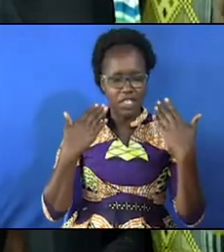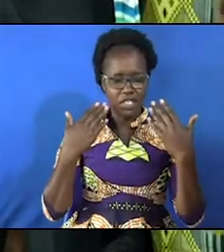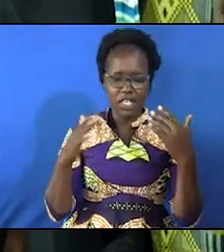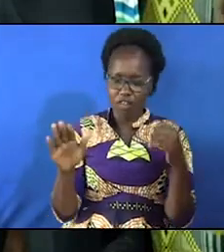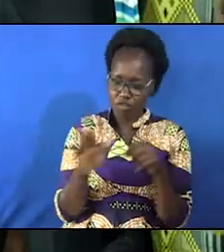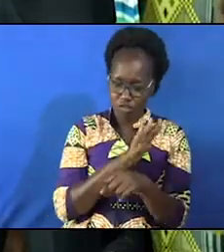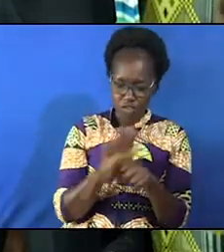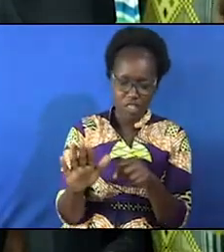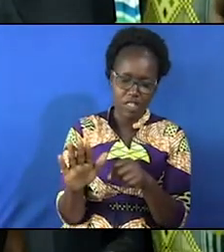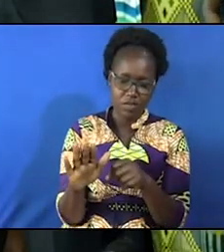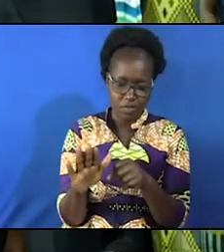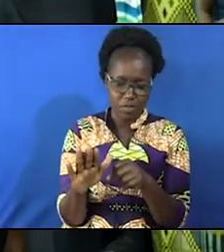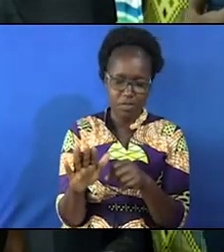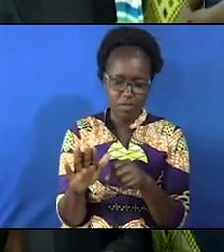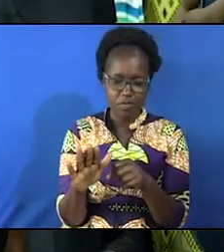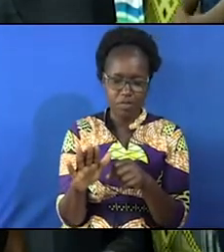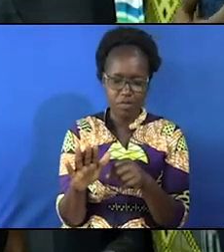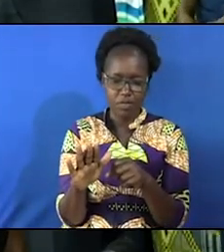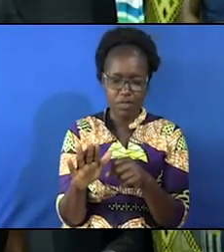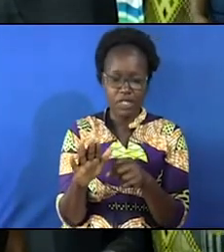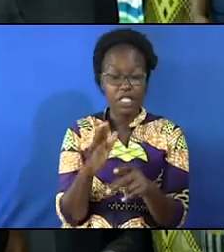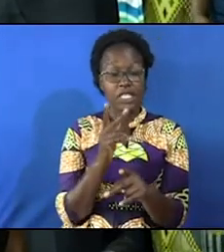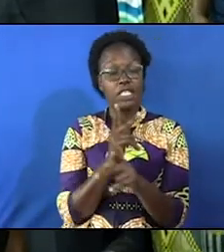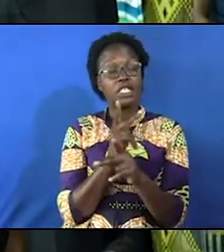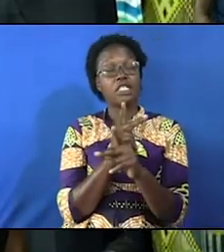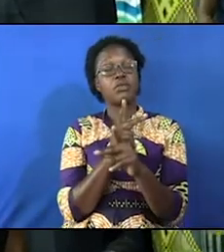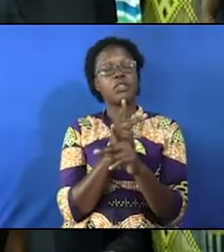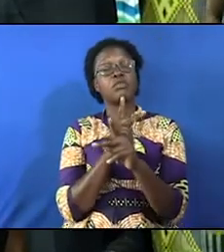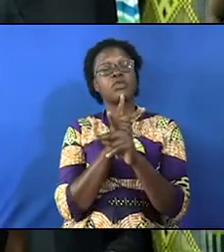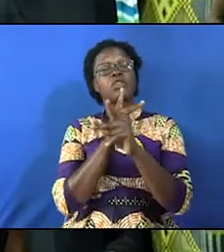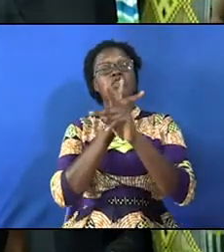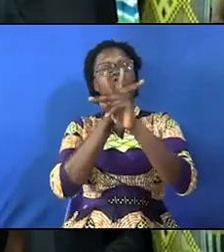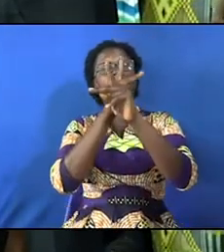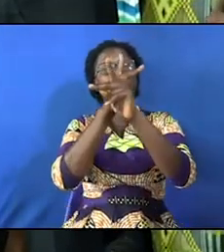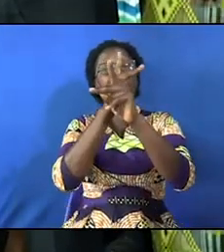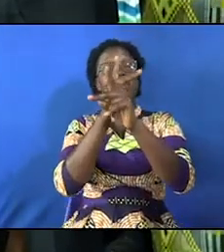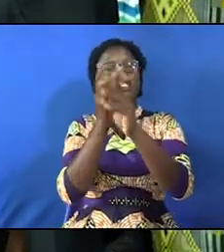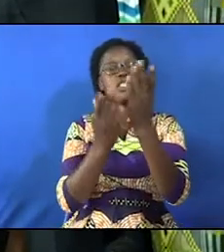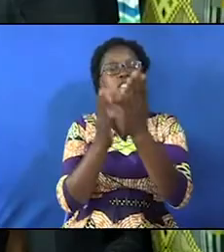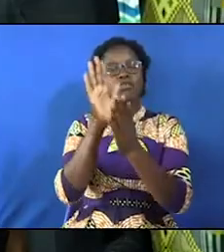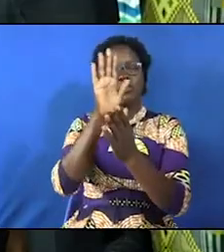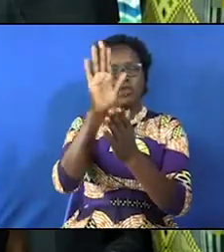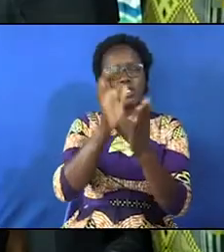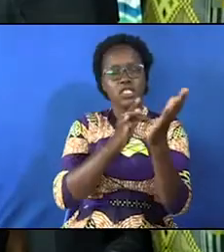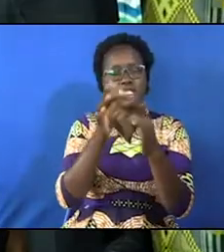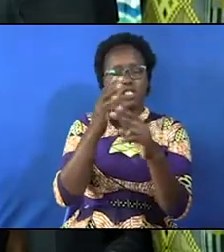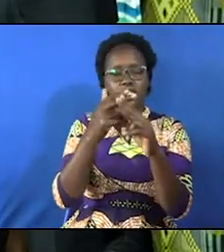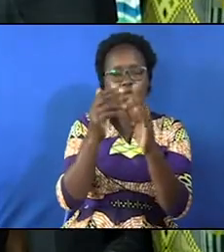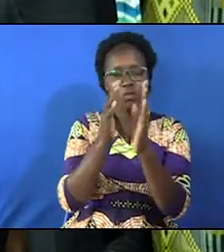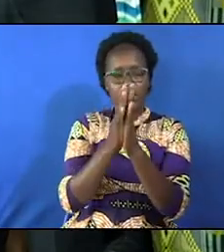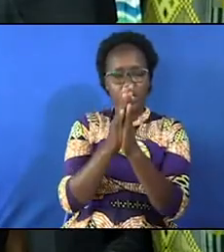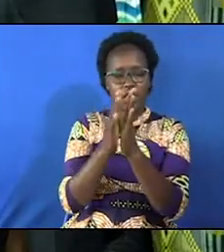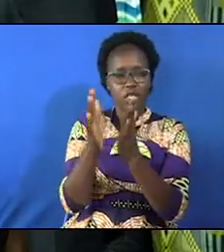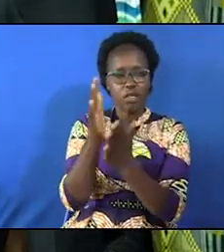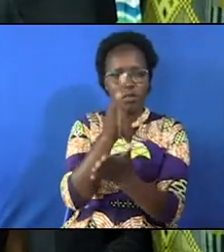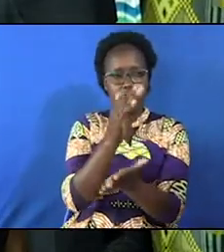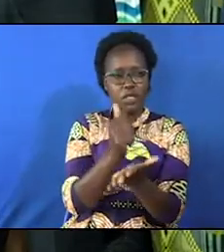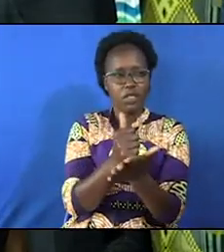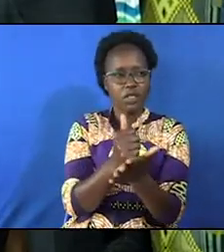is fulfilling keep them in you and put them in your service in Jesus name we pray amen